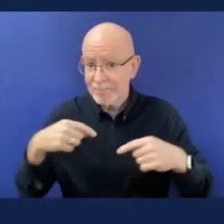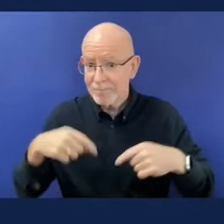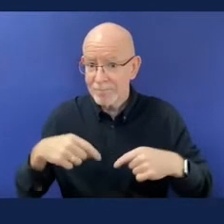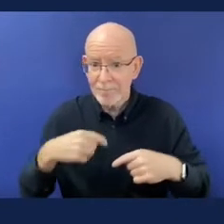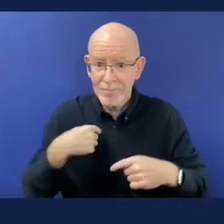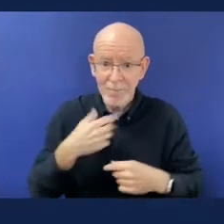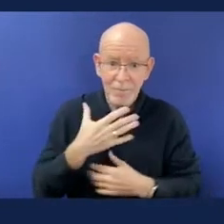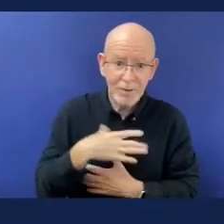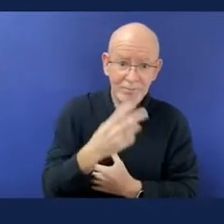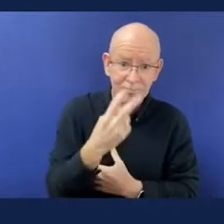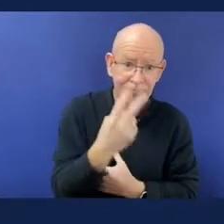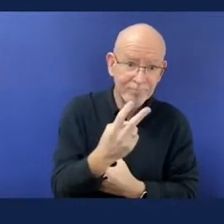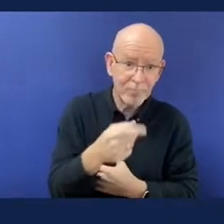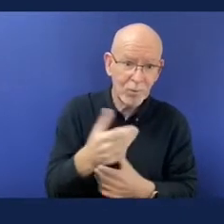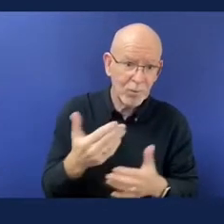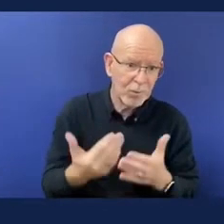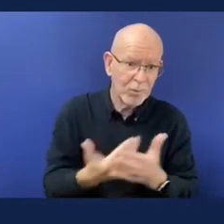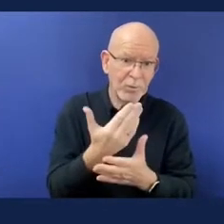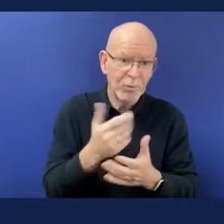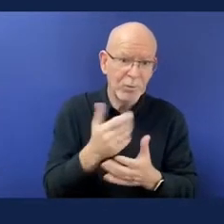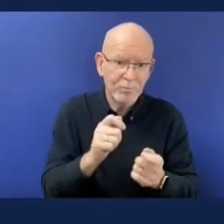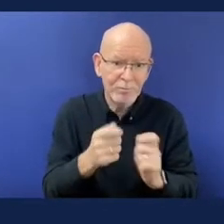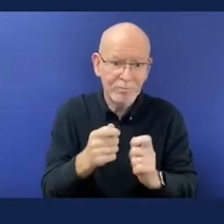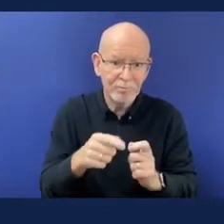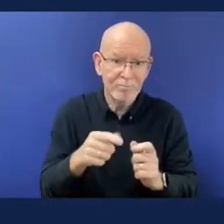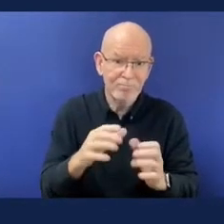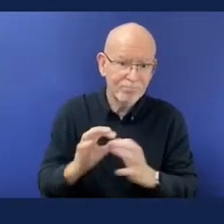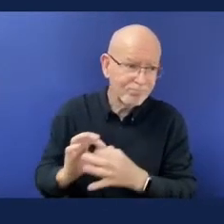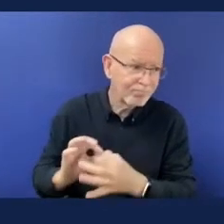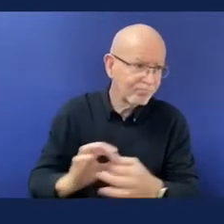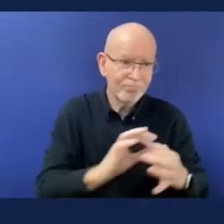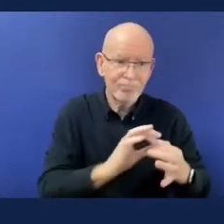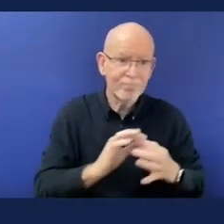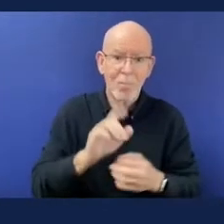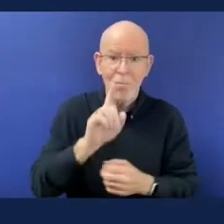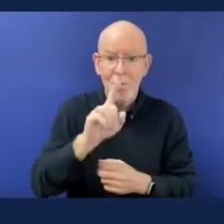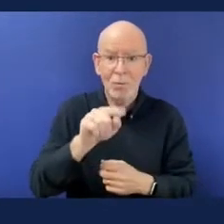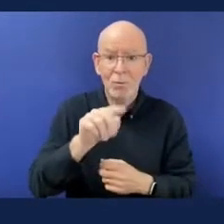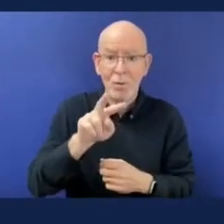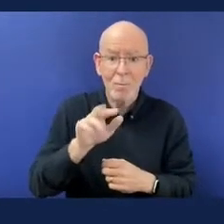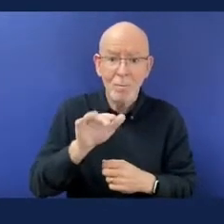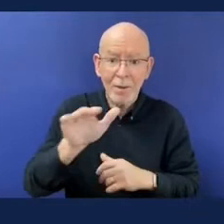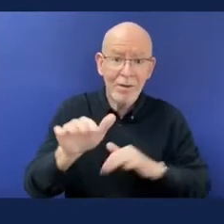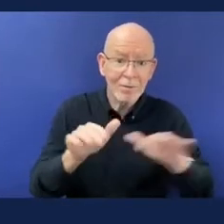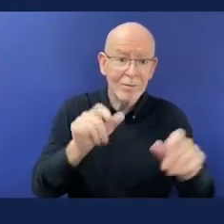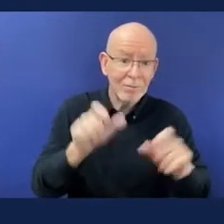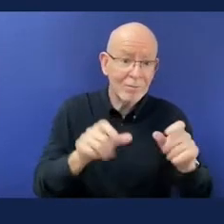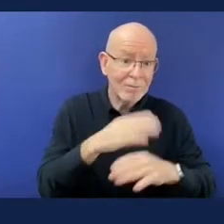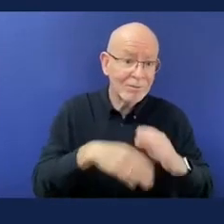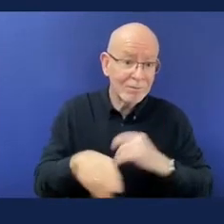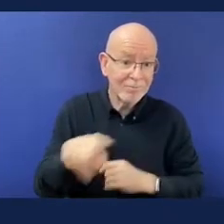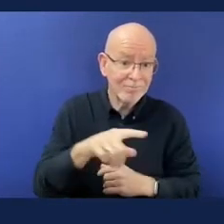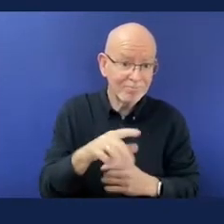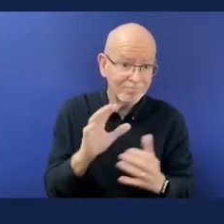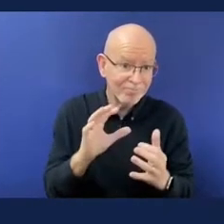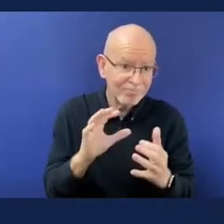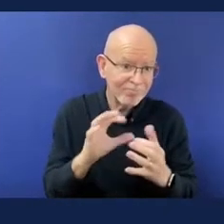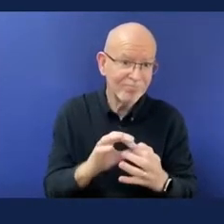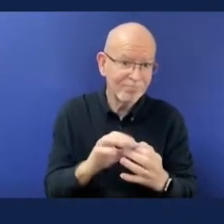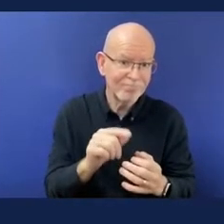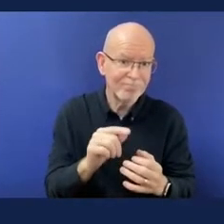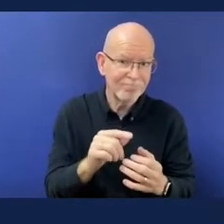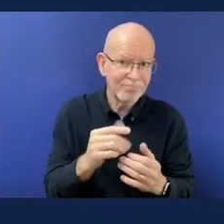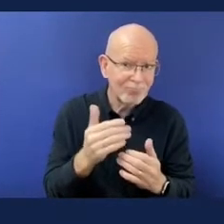ethnicity but disability is forgotten about despite the fact that it intersects all of those three areas. So what we wanted to do with We The 15